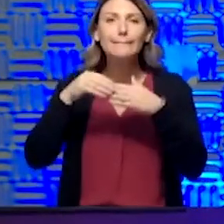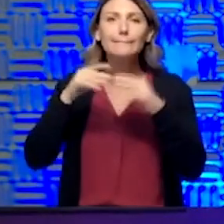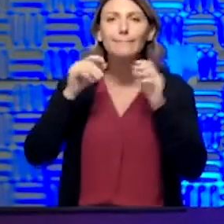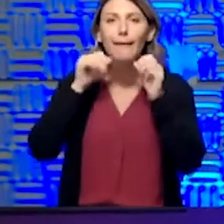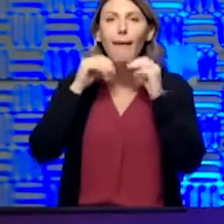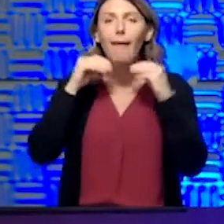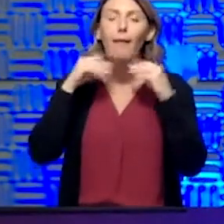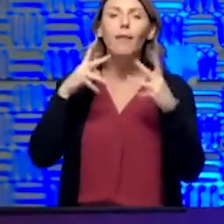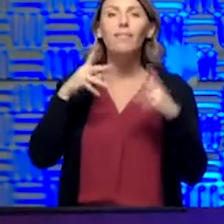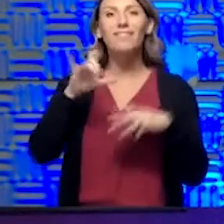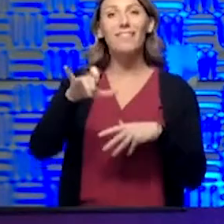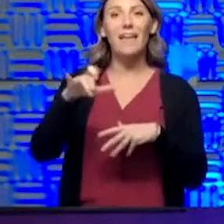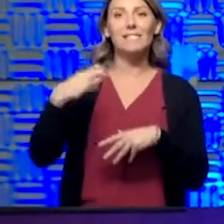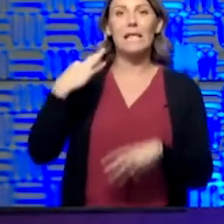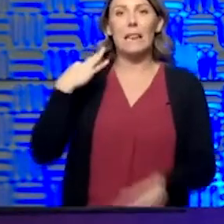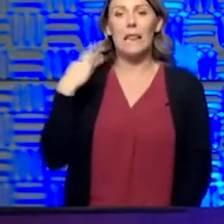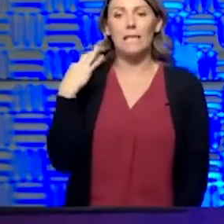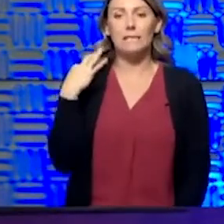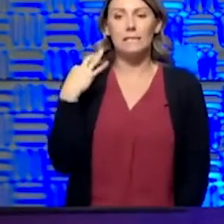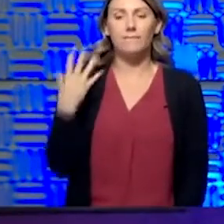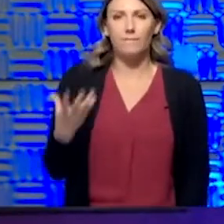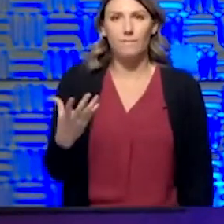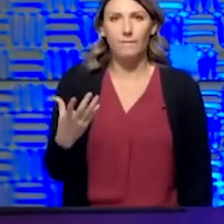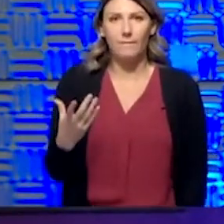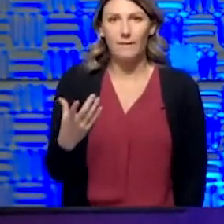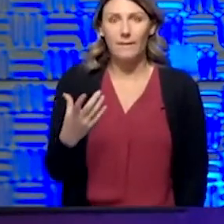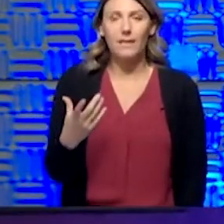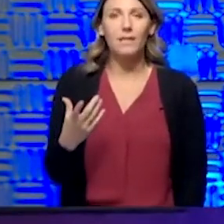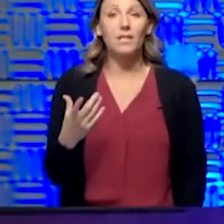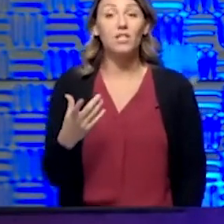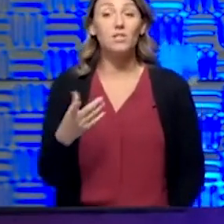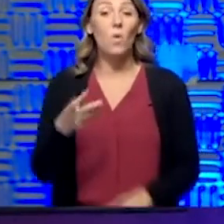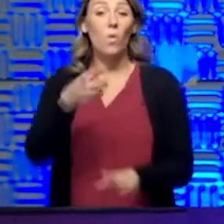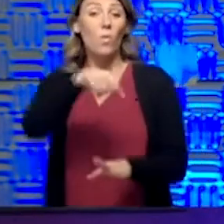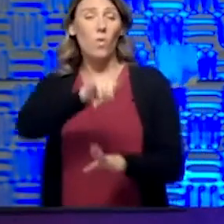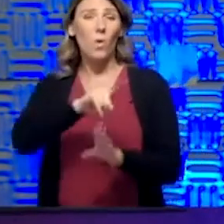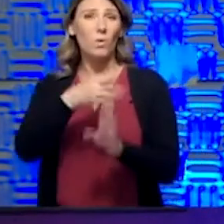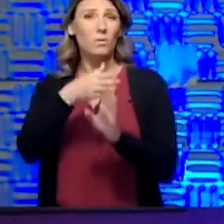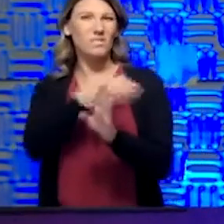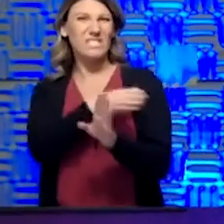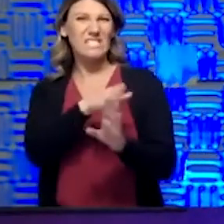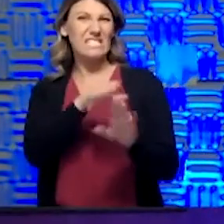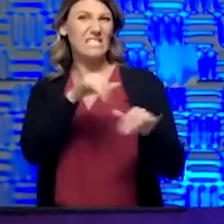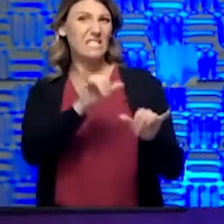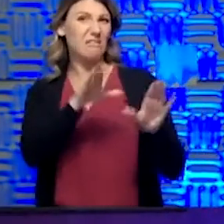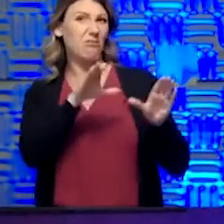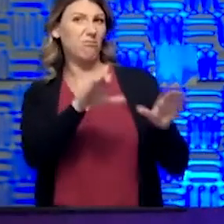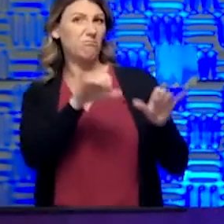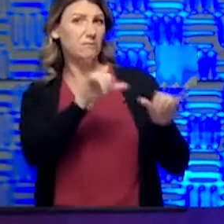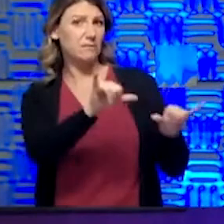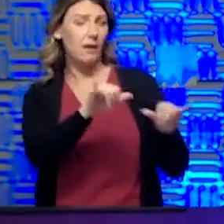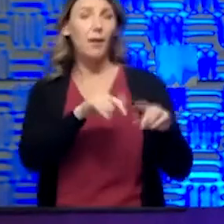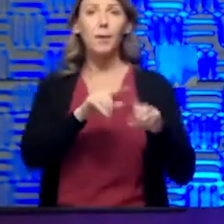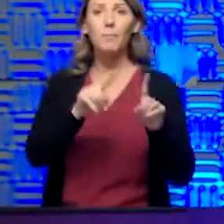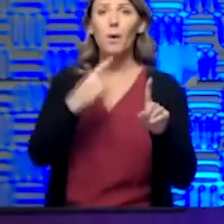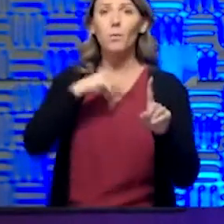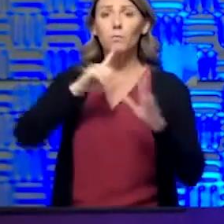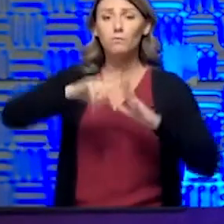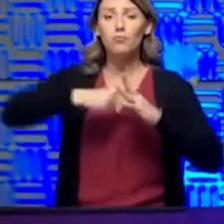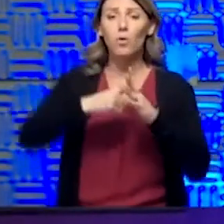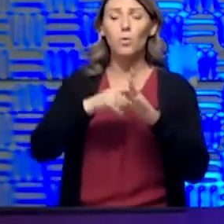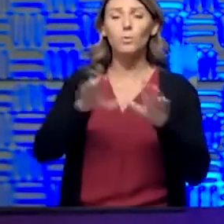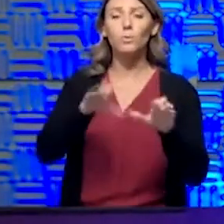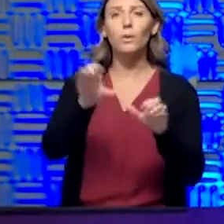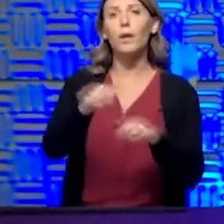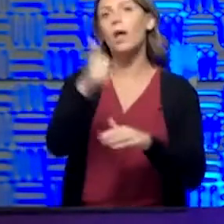so things of that nature, we're still kind of have on the back burner. We're not going that direction. But we have started doing other